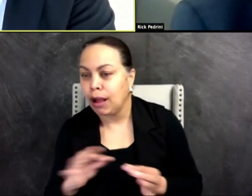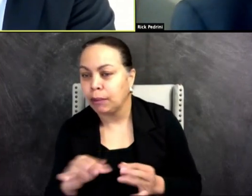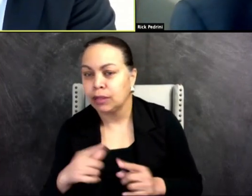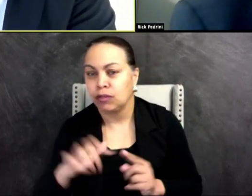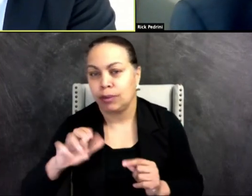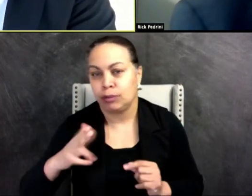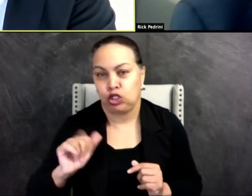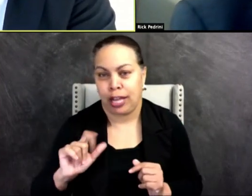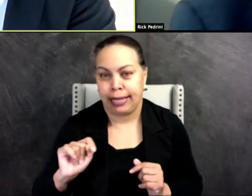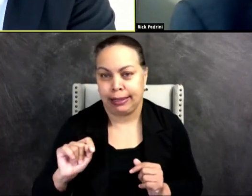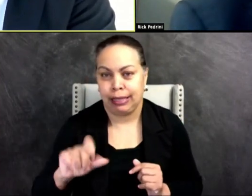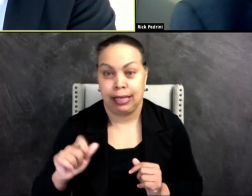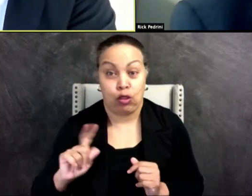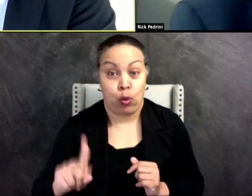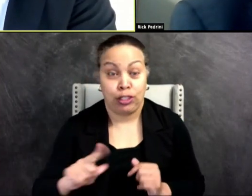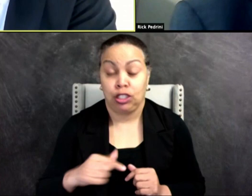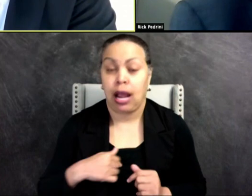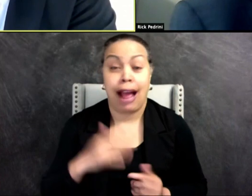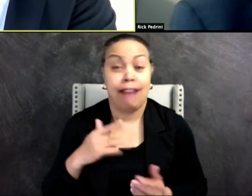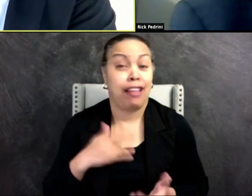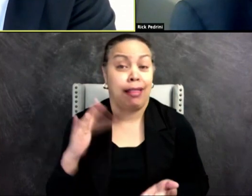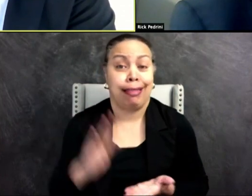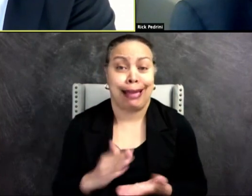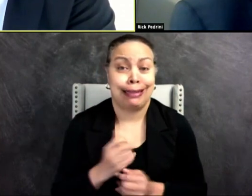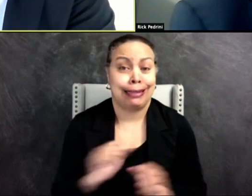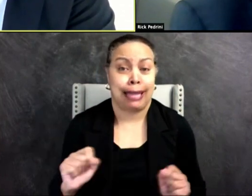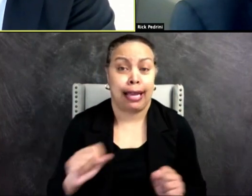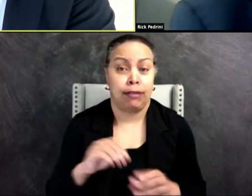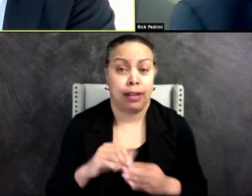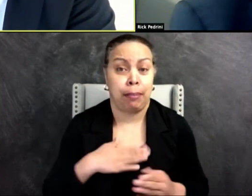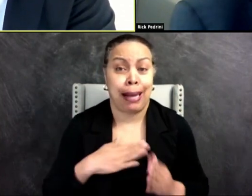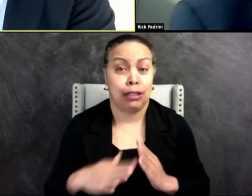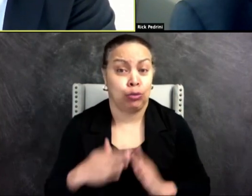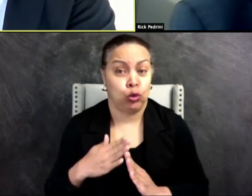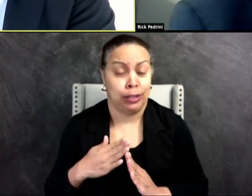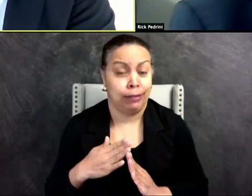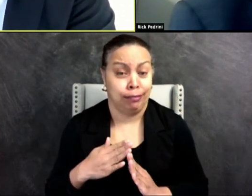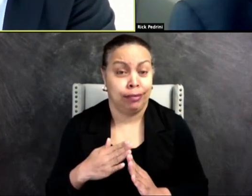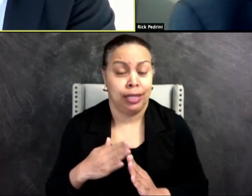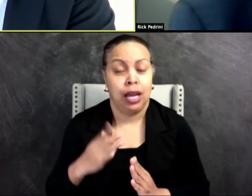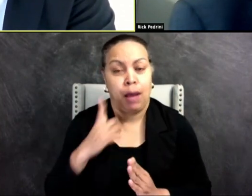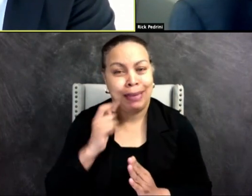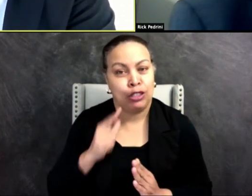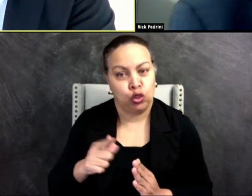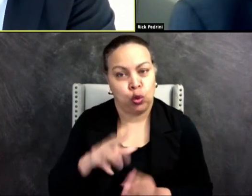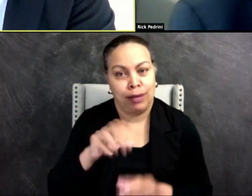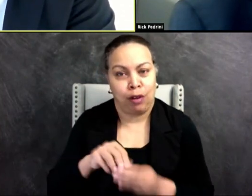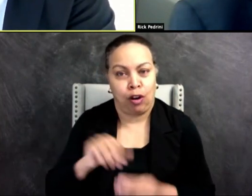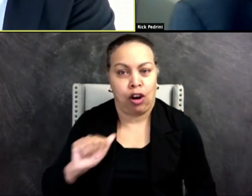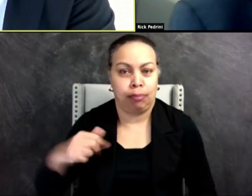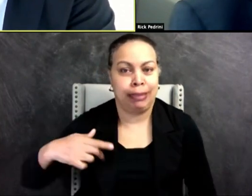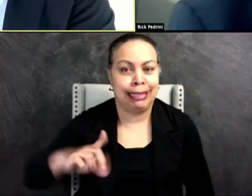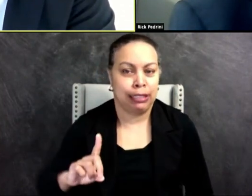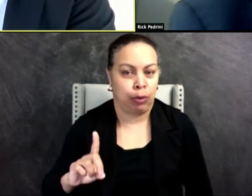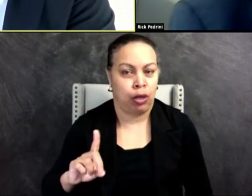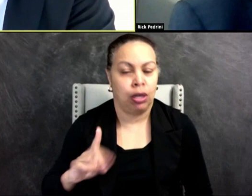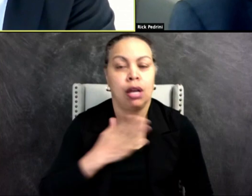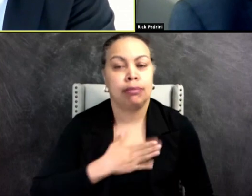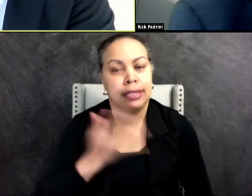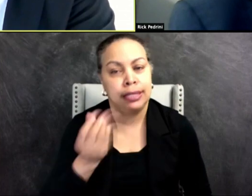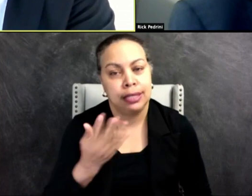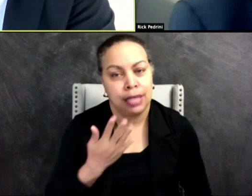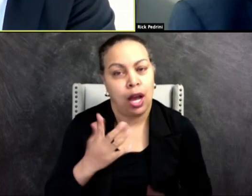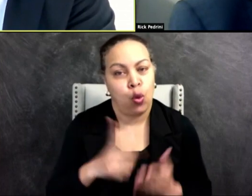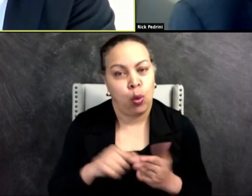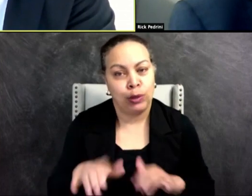feel, I feel less safe in my community. This person writes, knowing you are part of Arlington Police Department, please tell us what you are doing